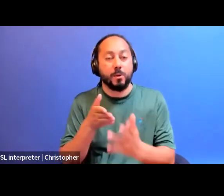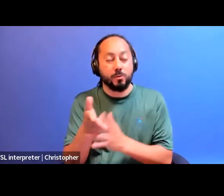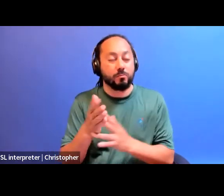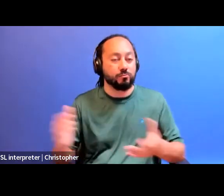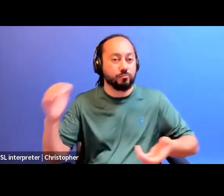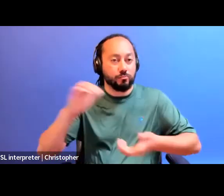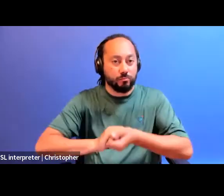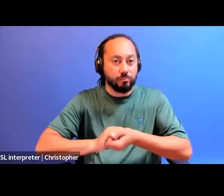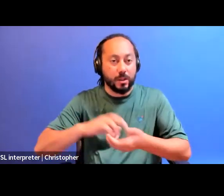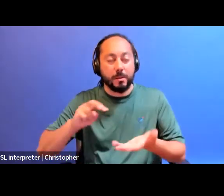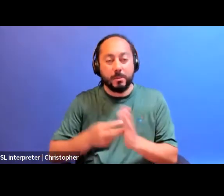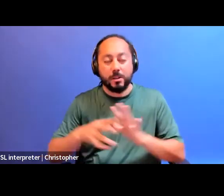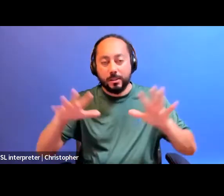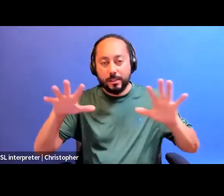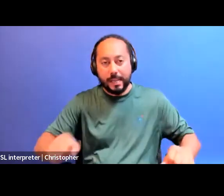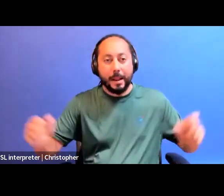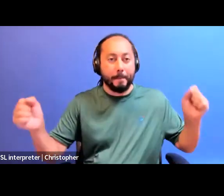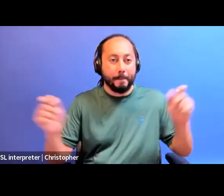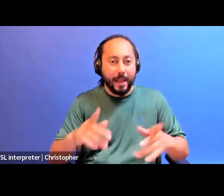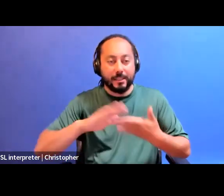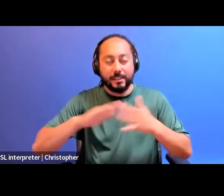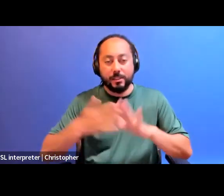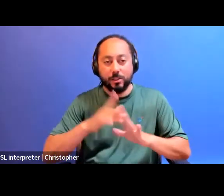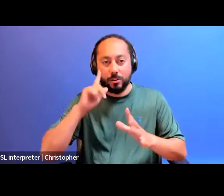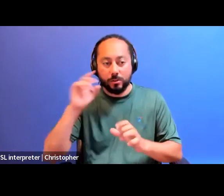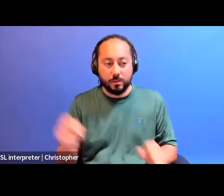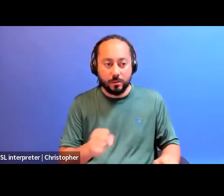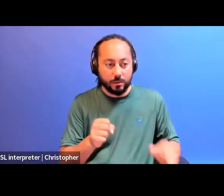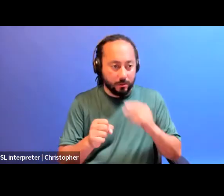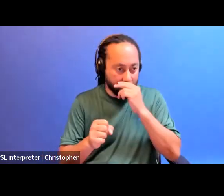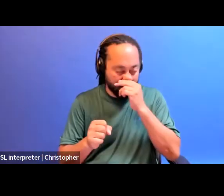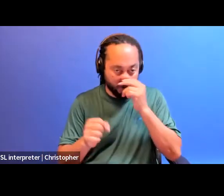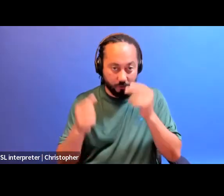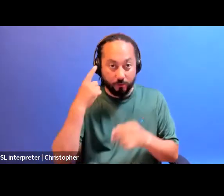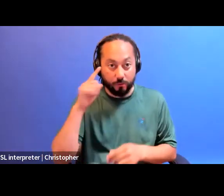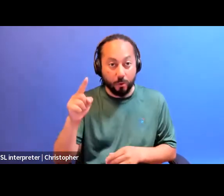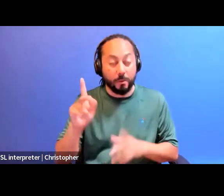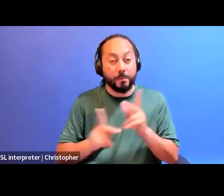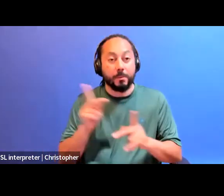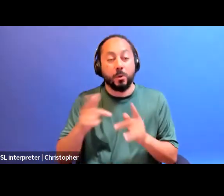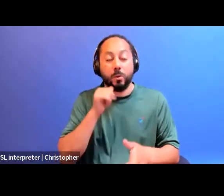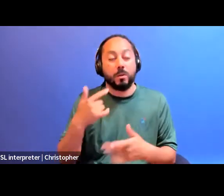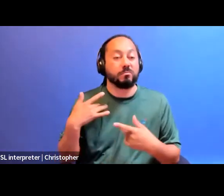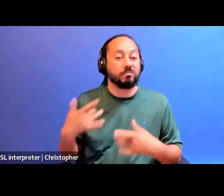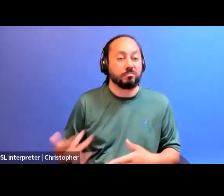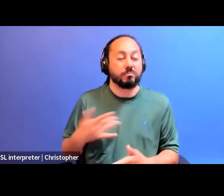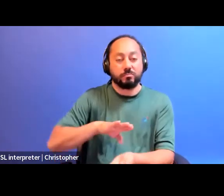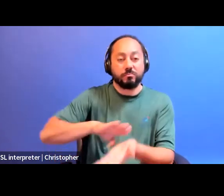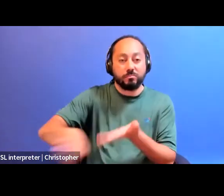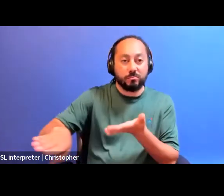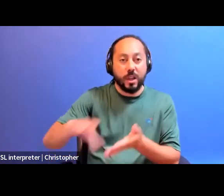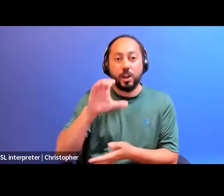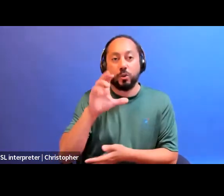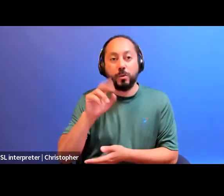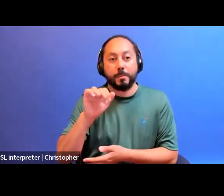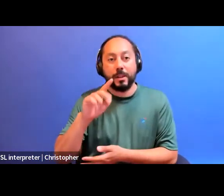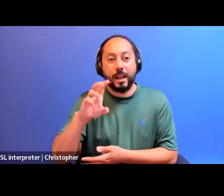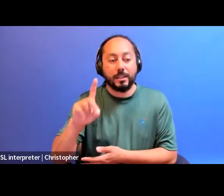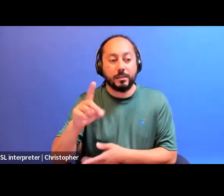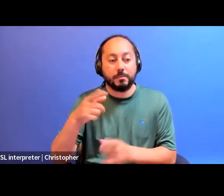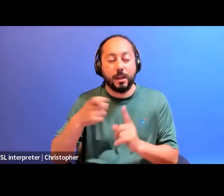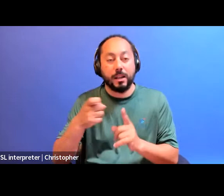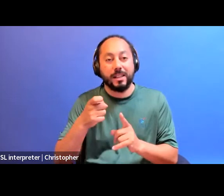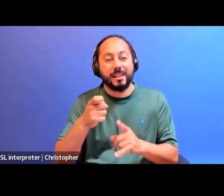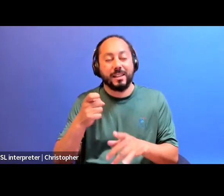a take back the city strategy among those exteriorized from and criminalized by the capitalist nation state.